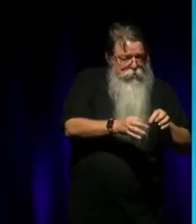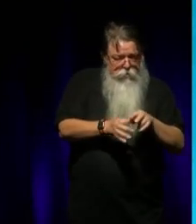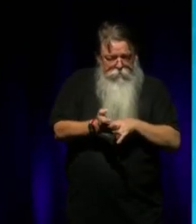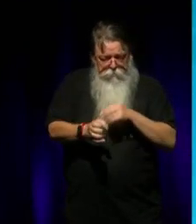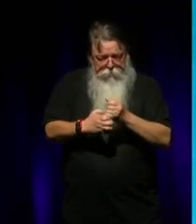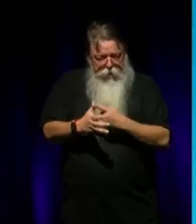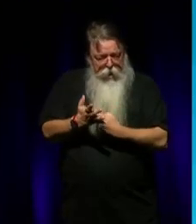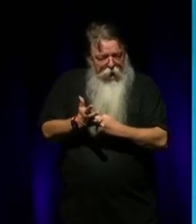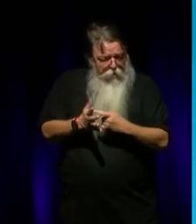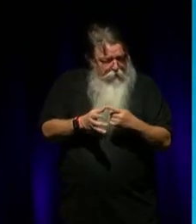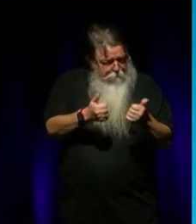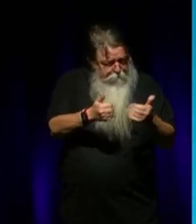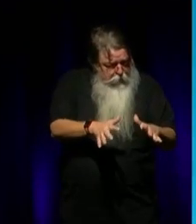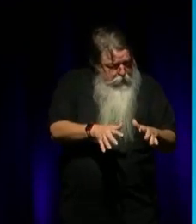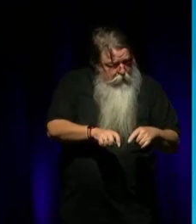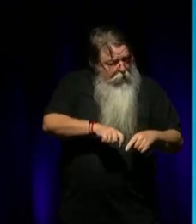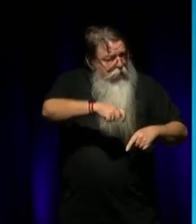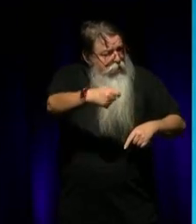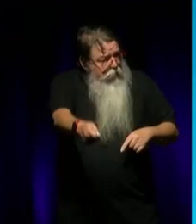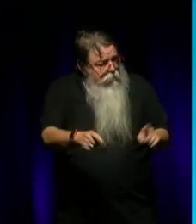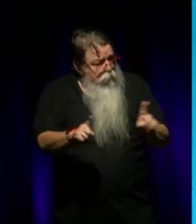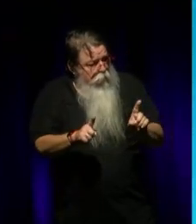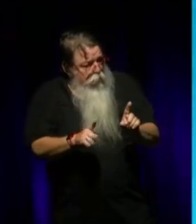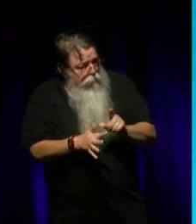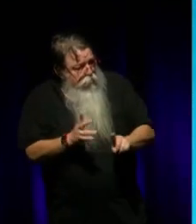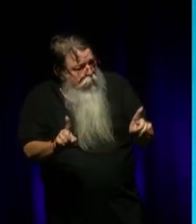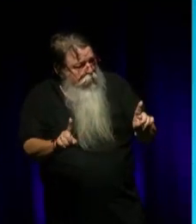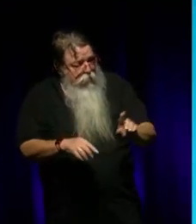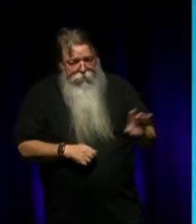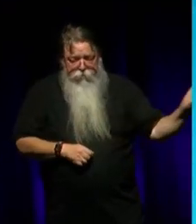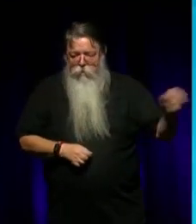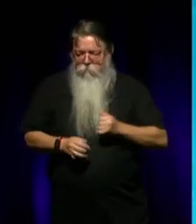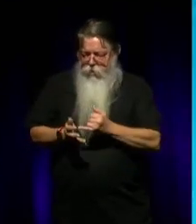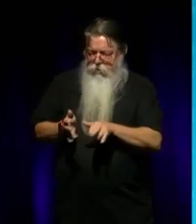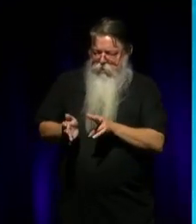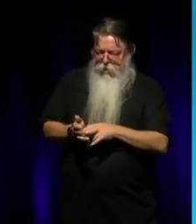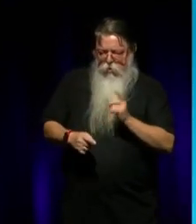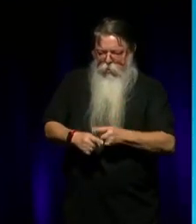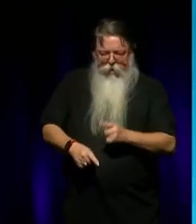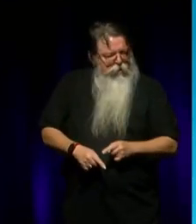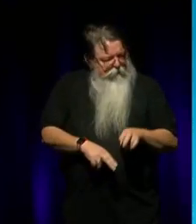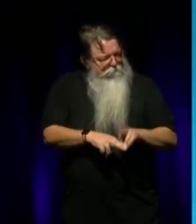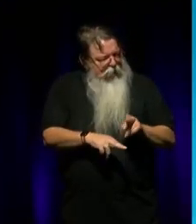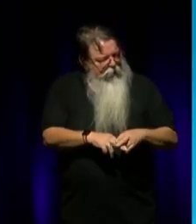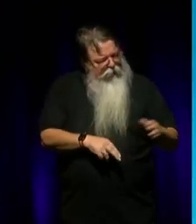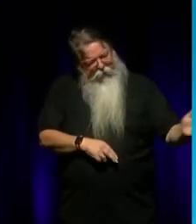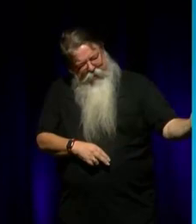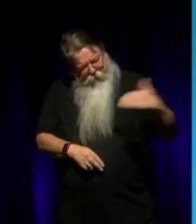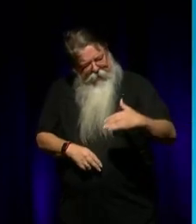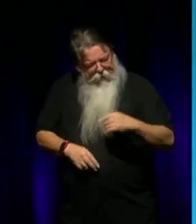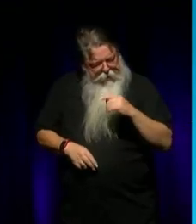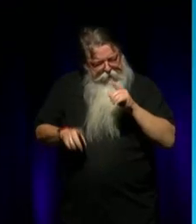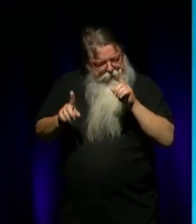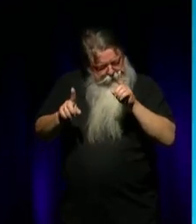uh, as AD? Yeah, look, I, um, you know, my son was quick, he wanted me to get out of Bangarra, so we can start a production company,